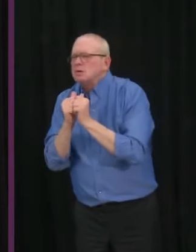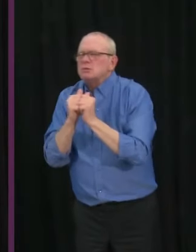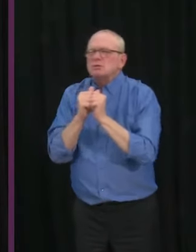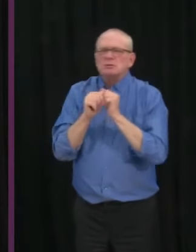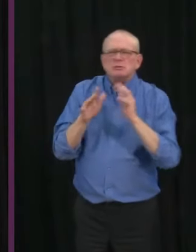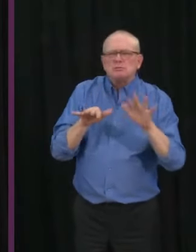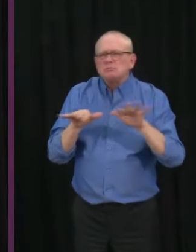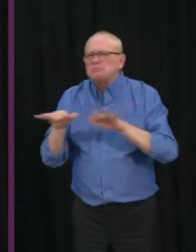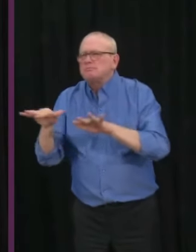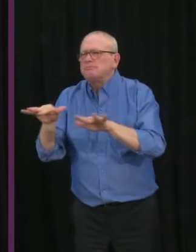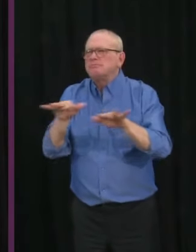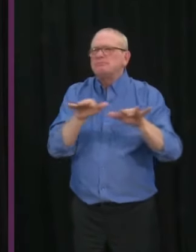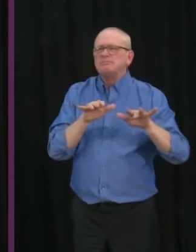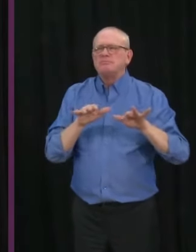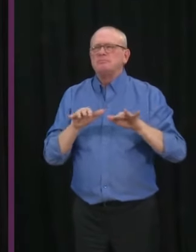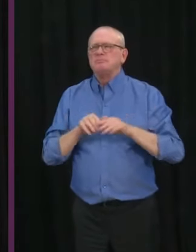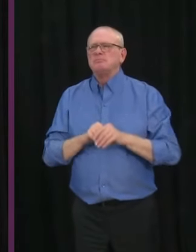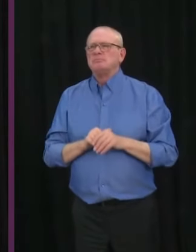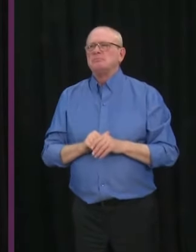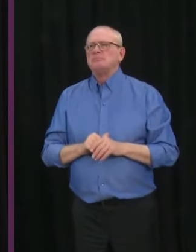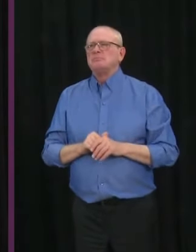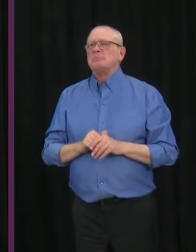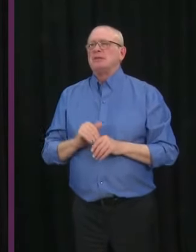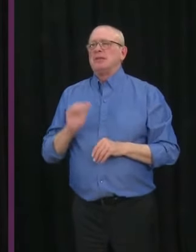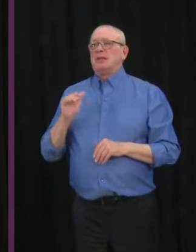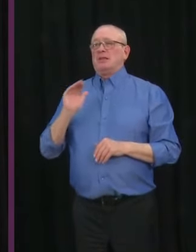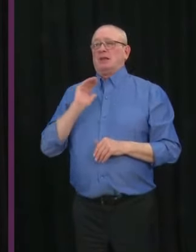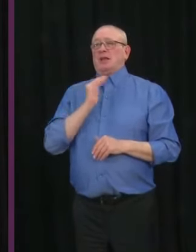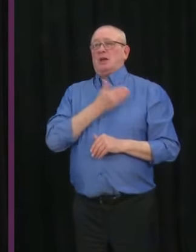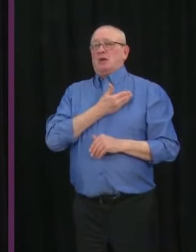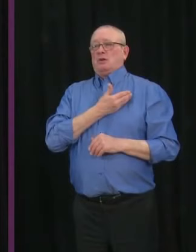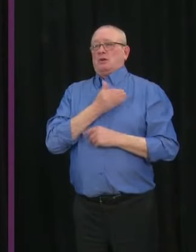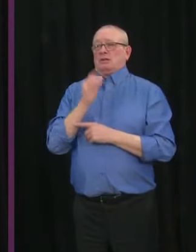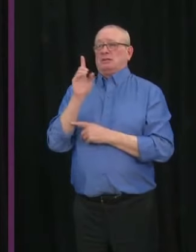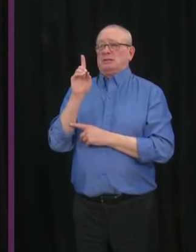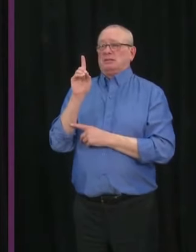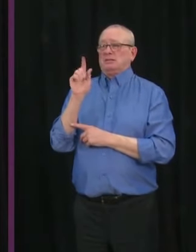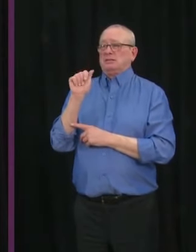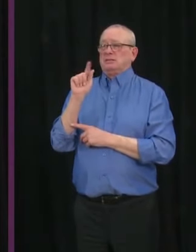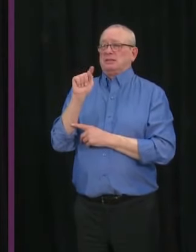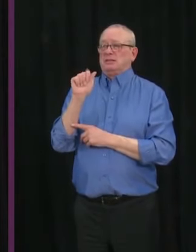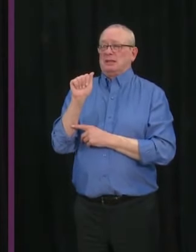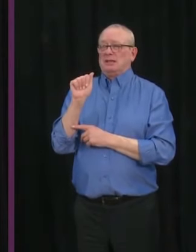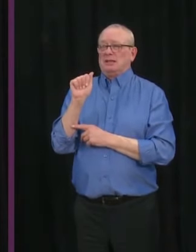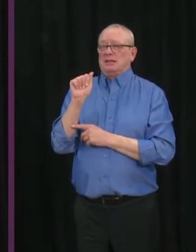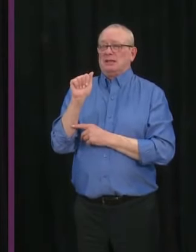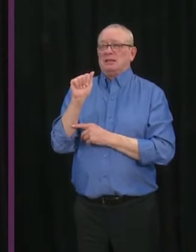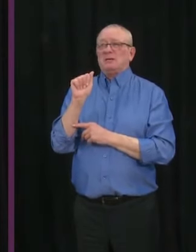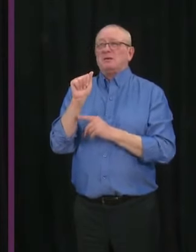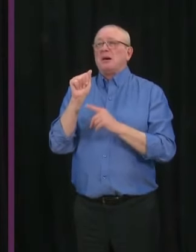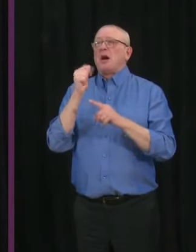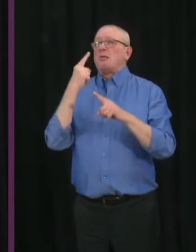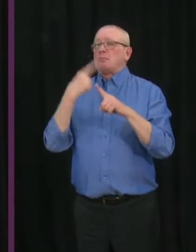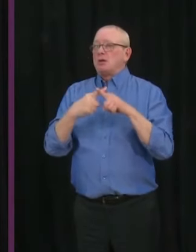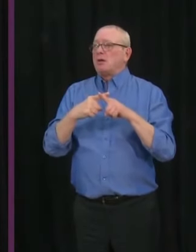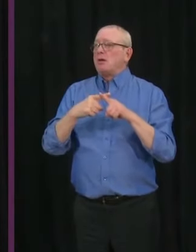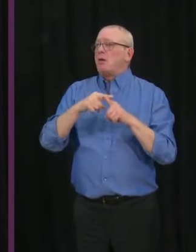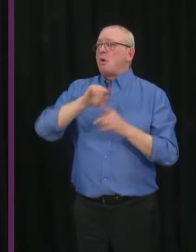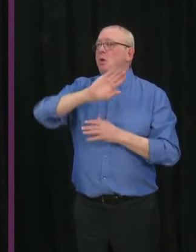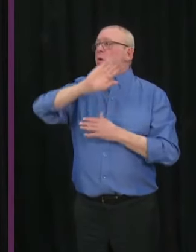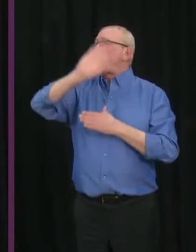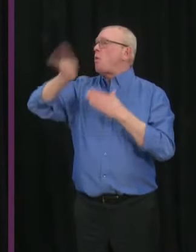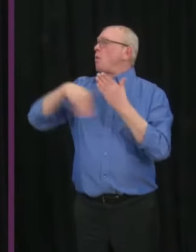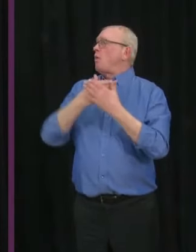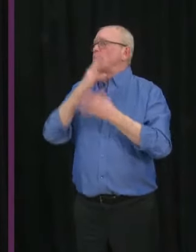place. And based on our own data as well as the findings that have been published around the world with respect to what settings have the